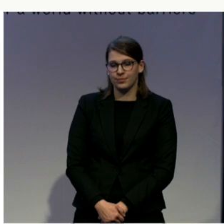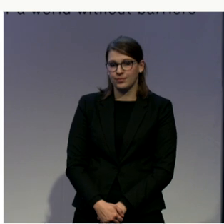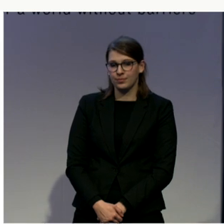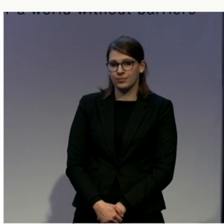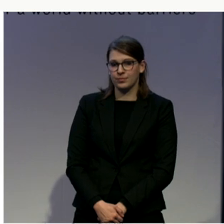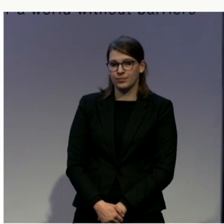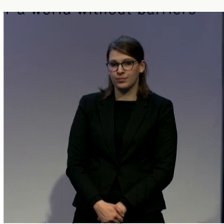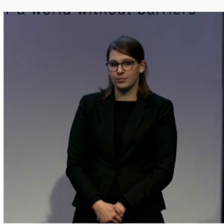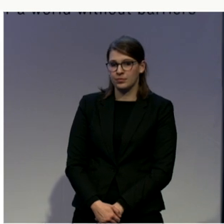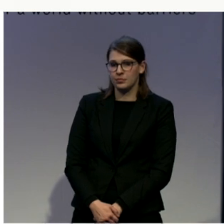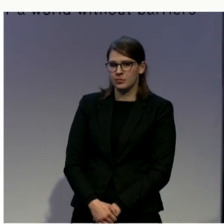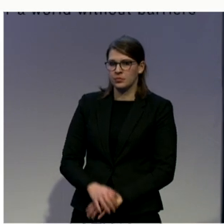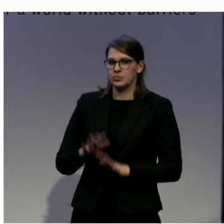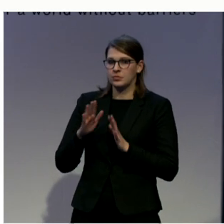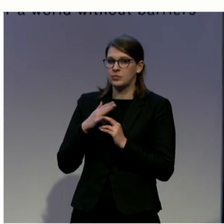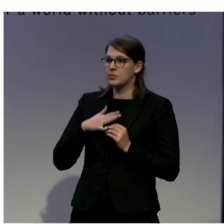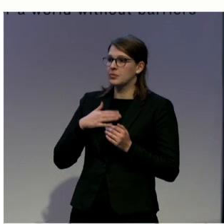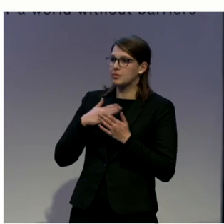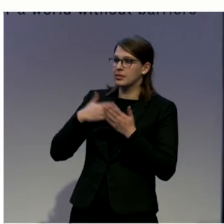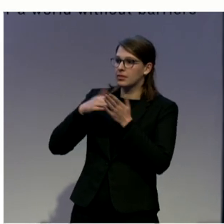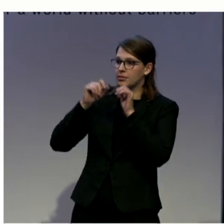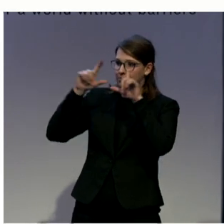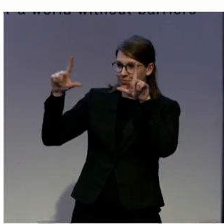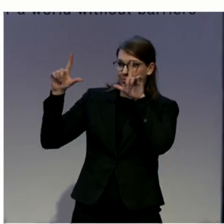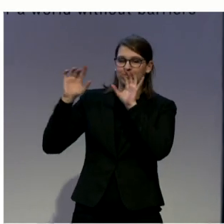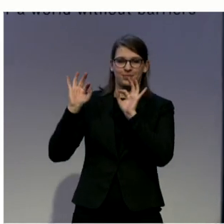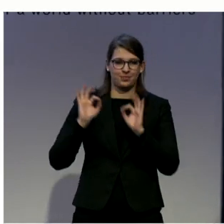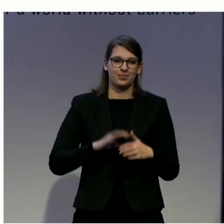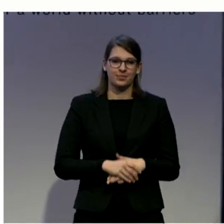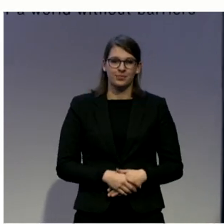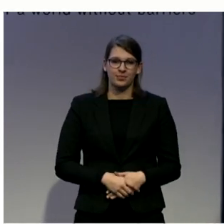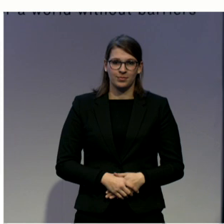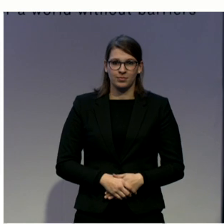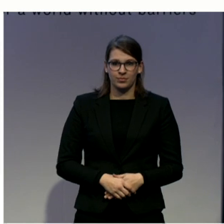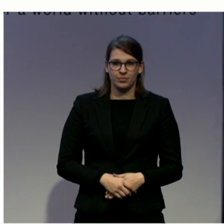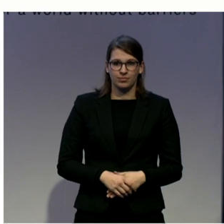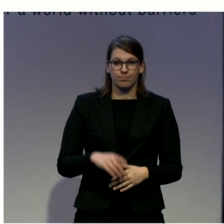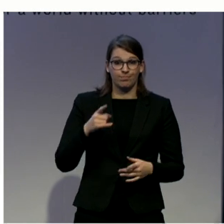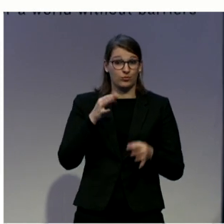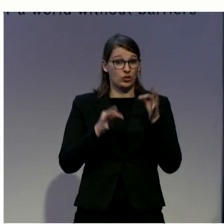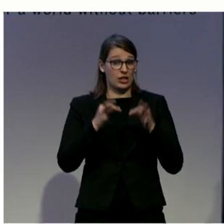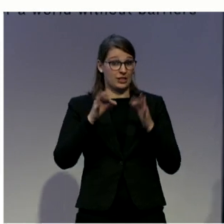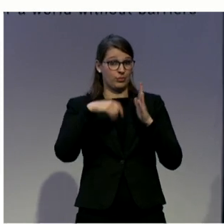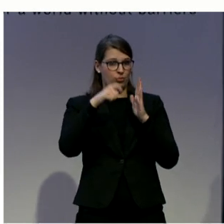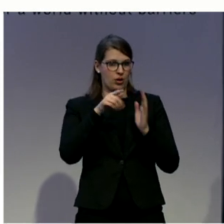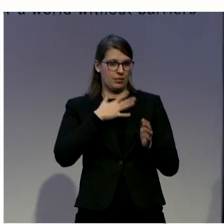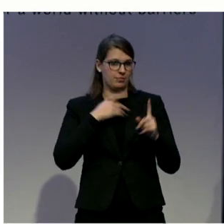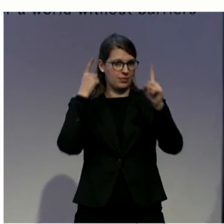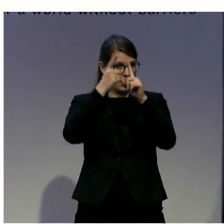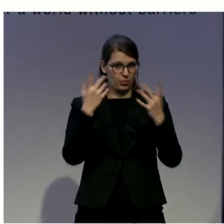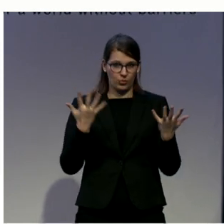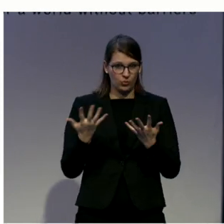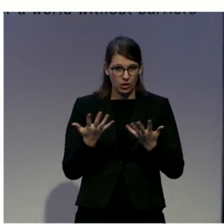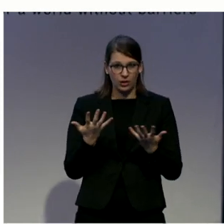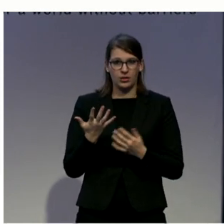Sorry, can we have the next slide, please? The objectives of the Justice Project are to raise awareness of brain injury throughout